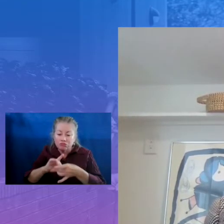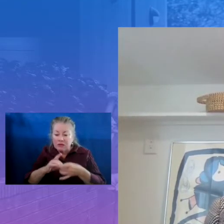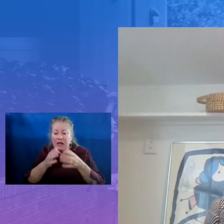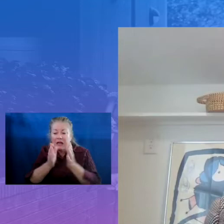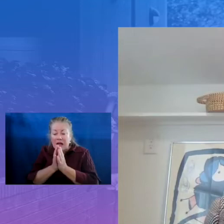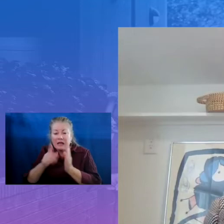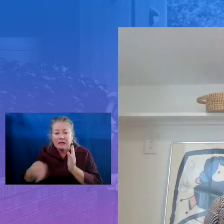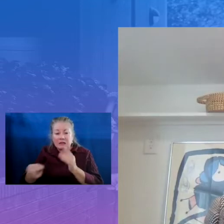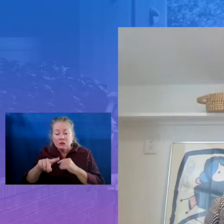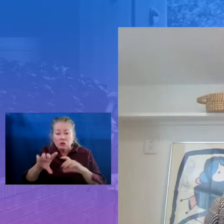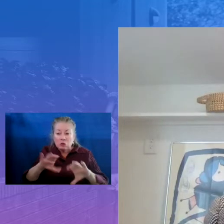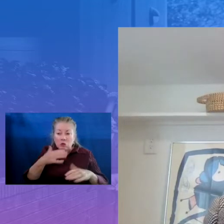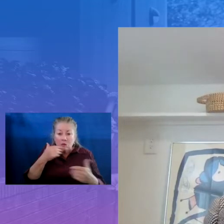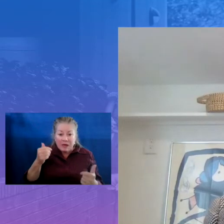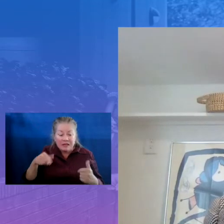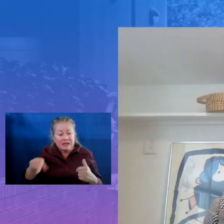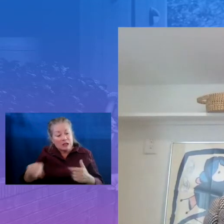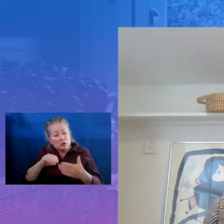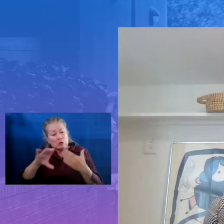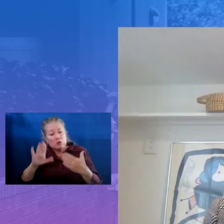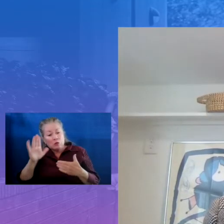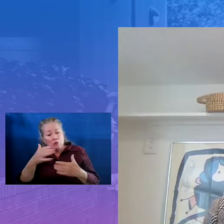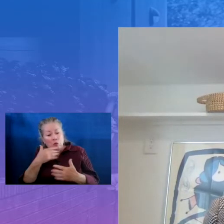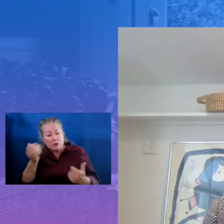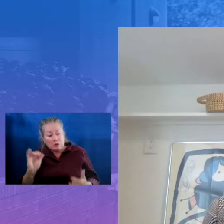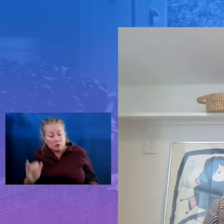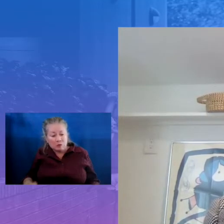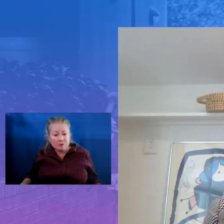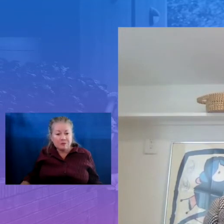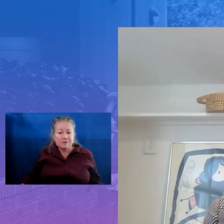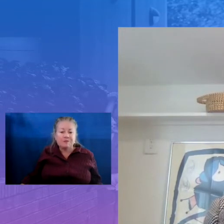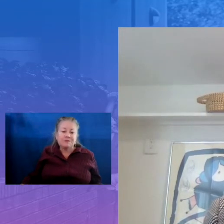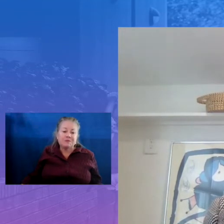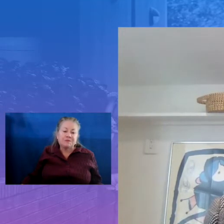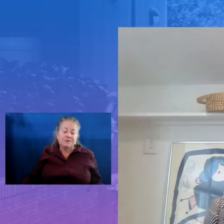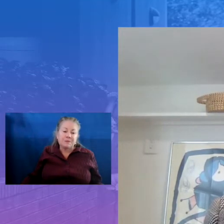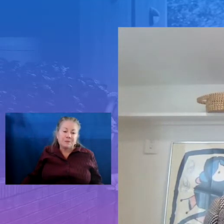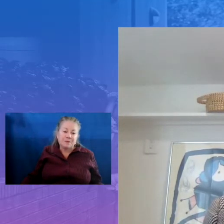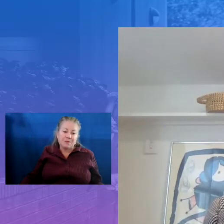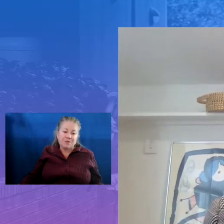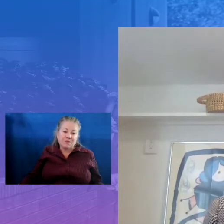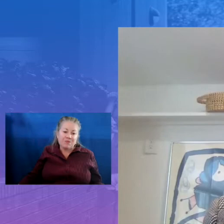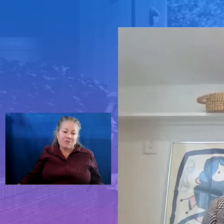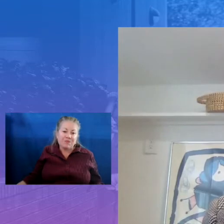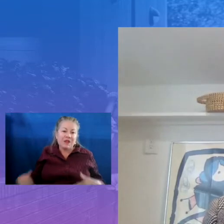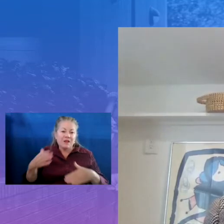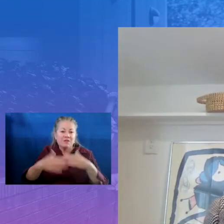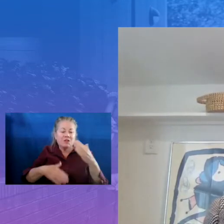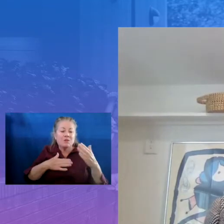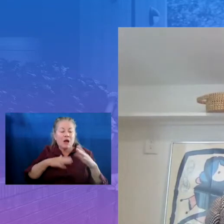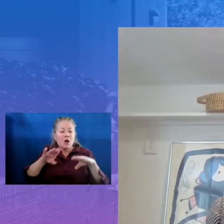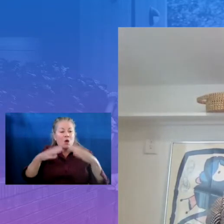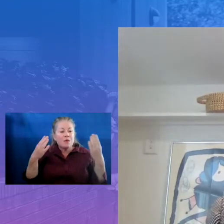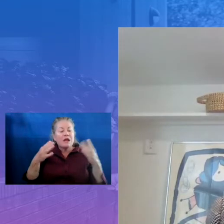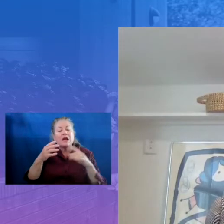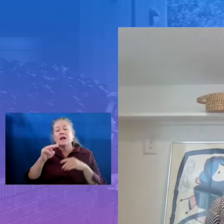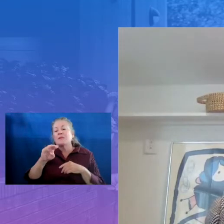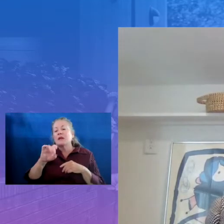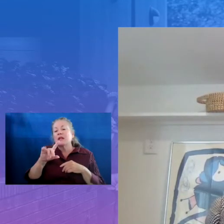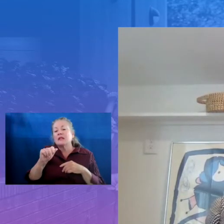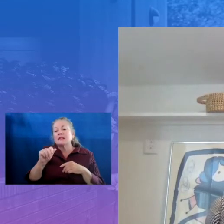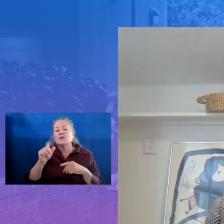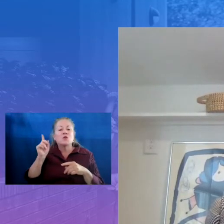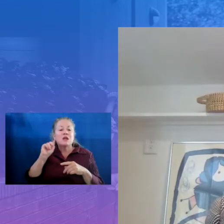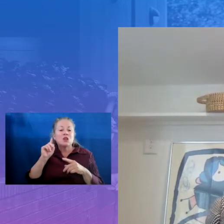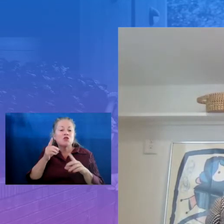that. As we finish my opening and Melissa's, you will now hear directly from three examples of